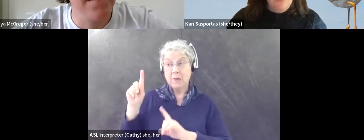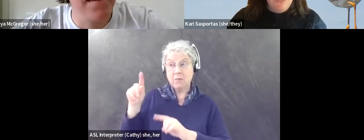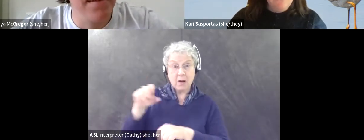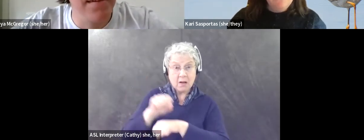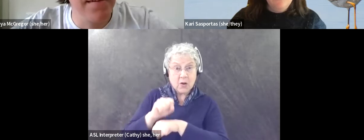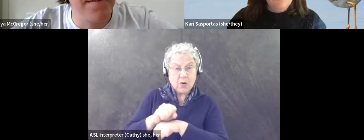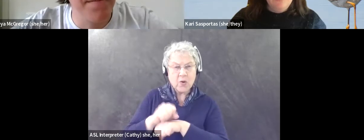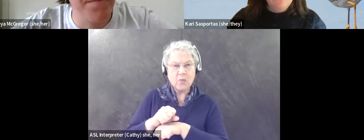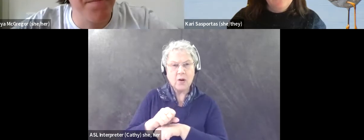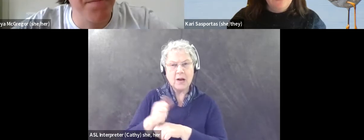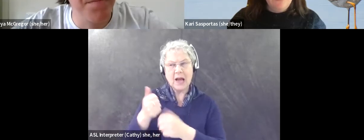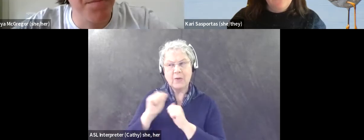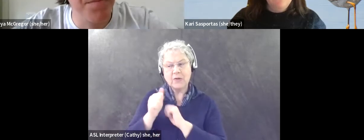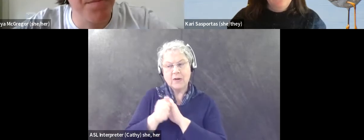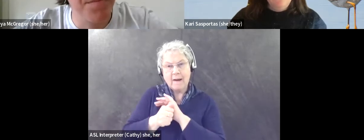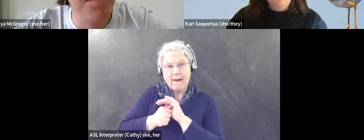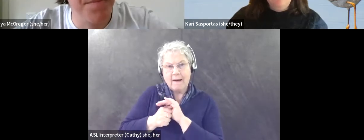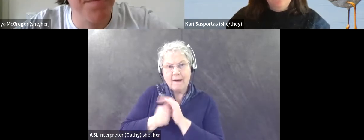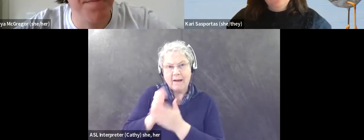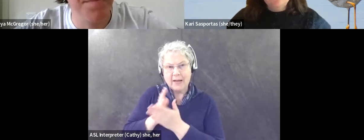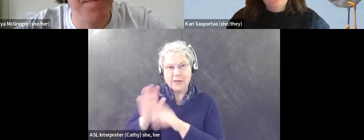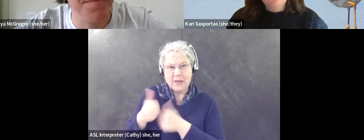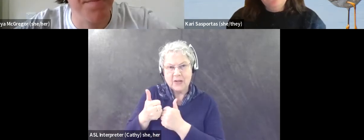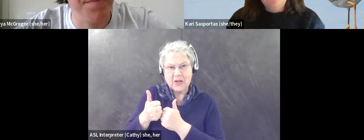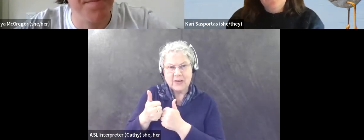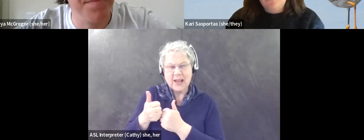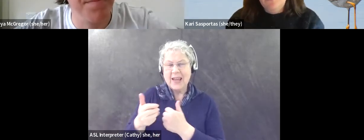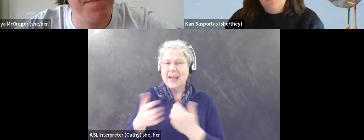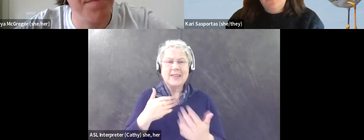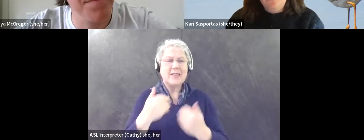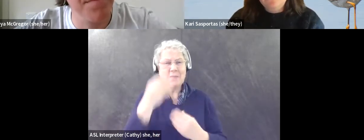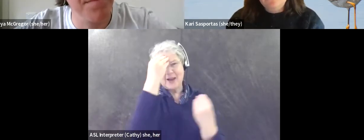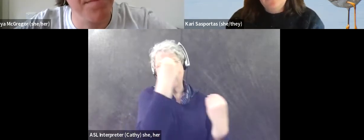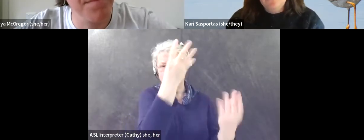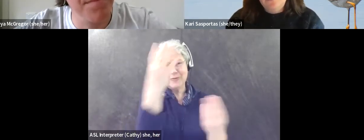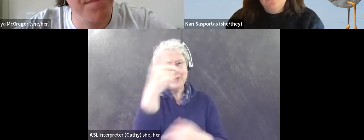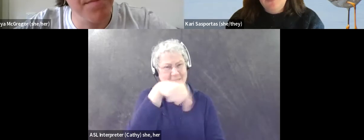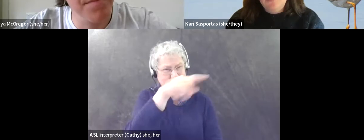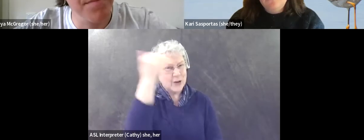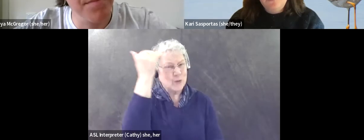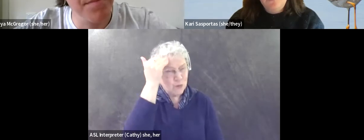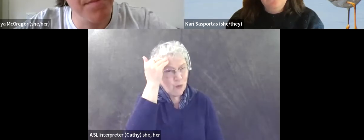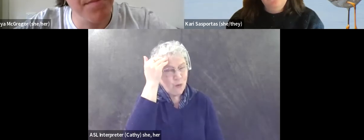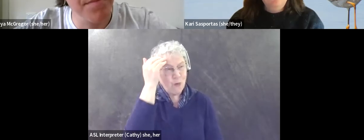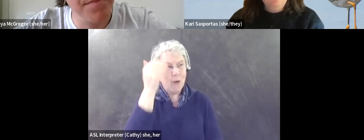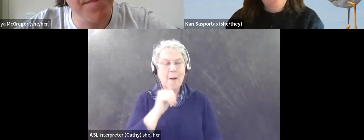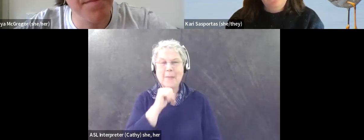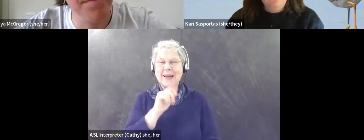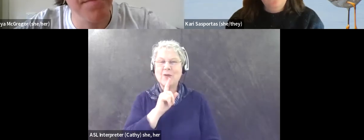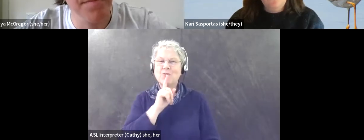hide some of the challenges that I have, even if I've disclosed, like people aren't necessarily completely understanding,